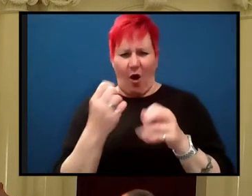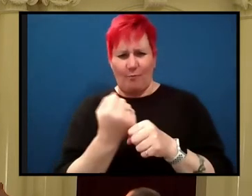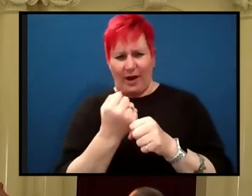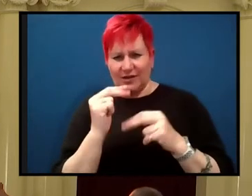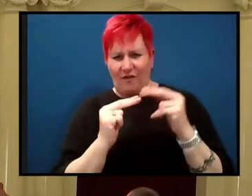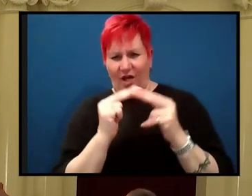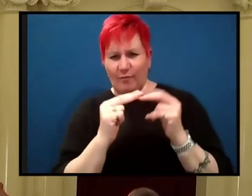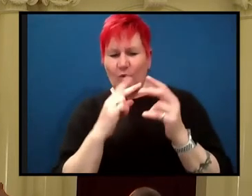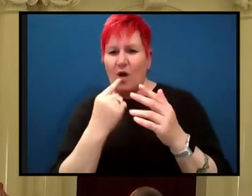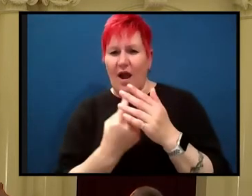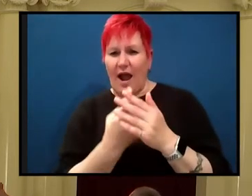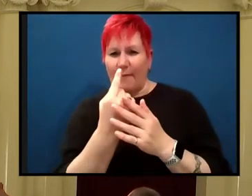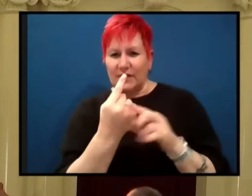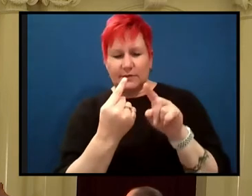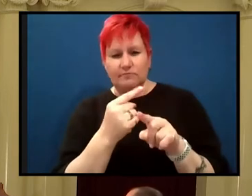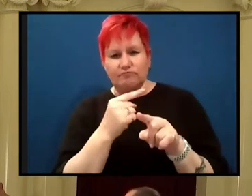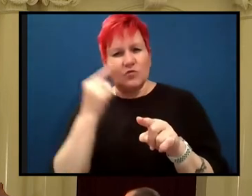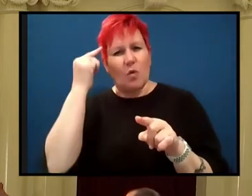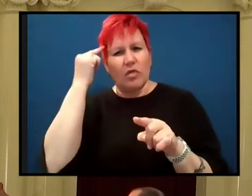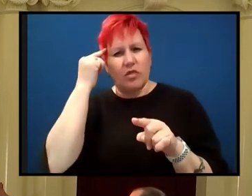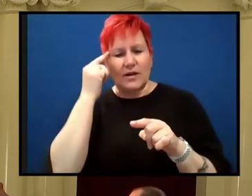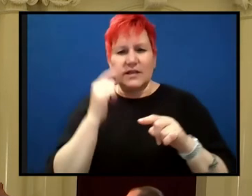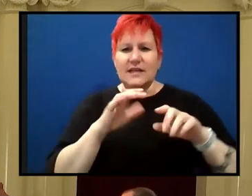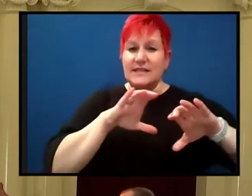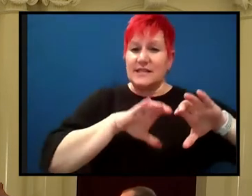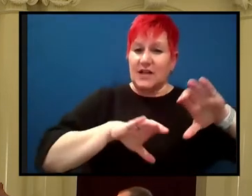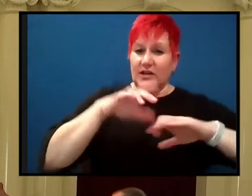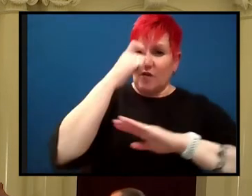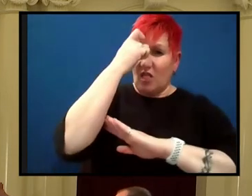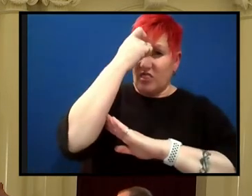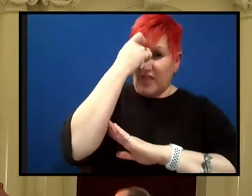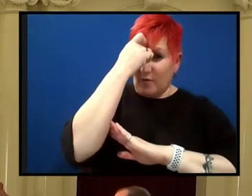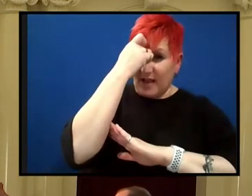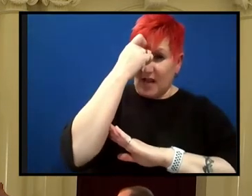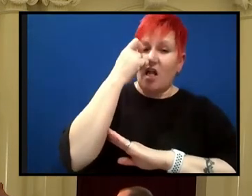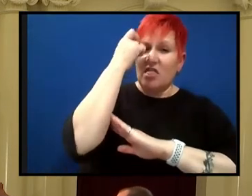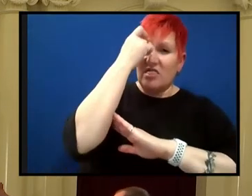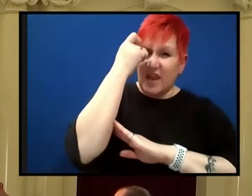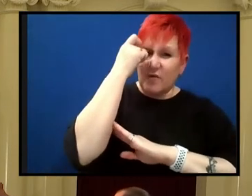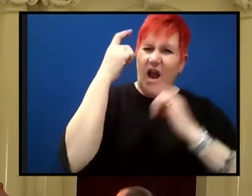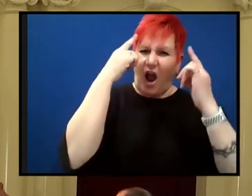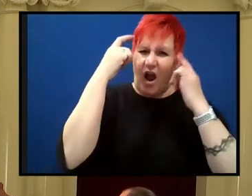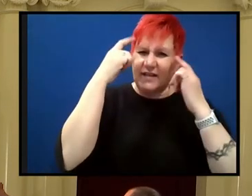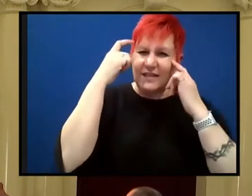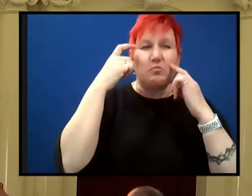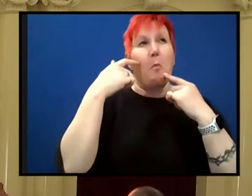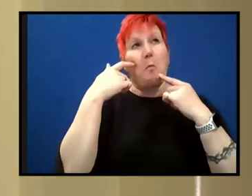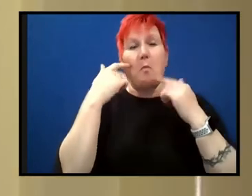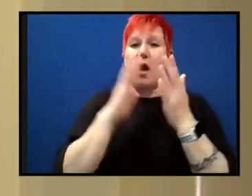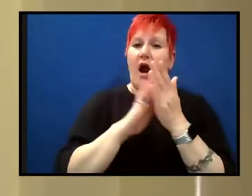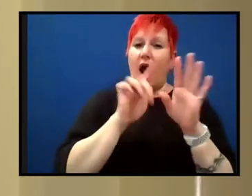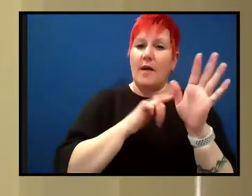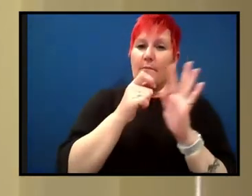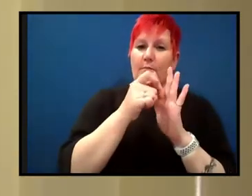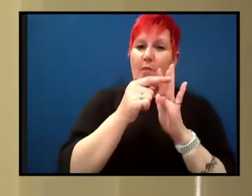scientific theory becomes actioned and goes from kind of mythology or ideas, hypotheses into actual